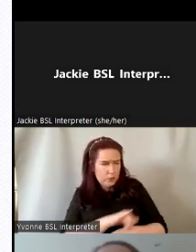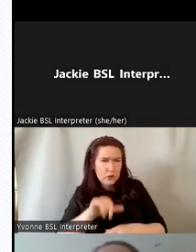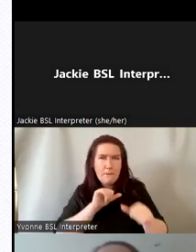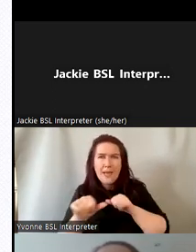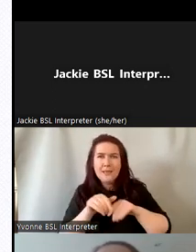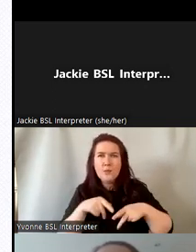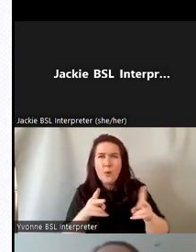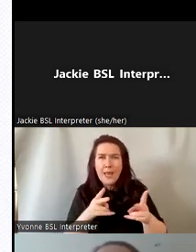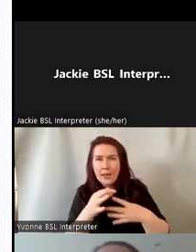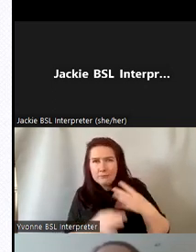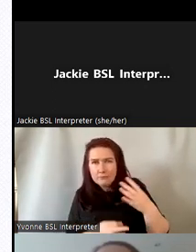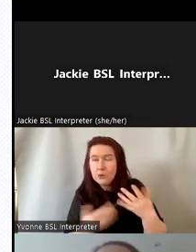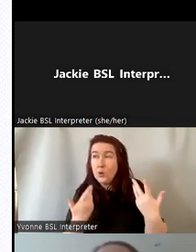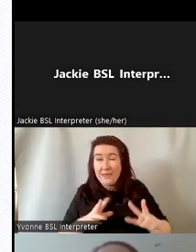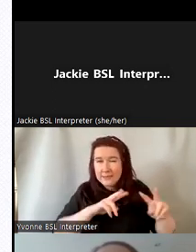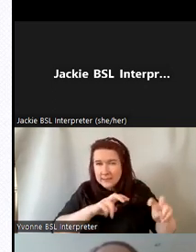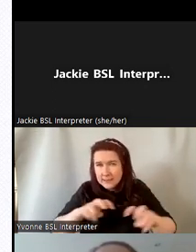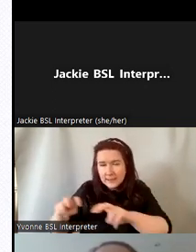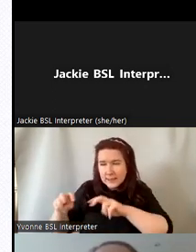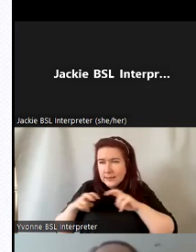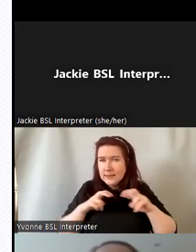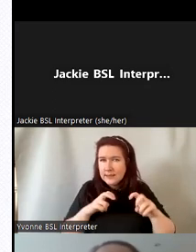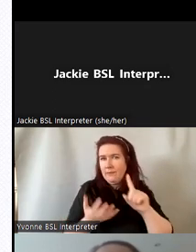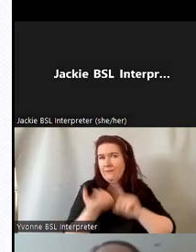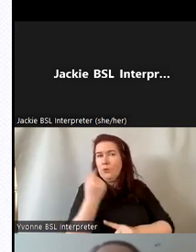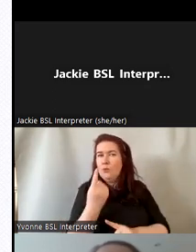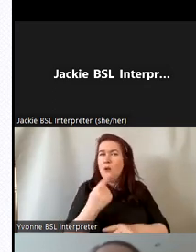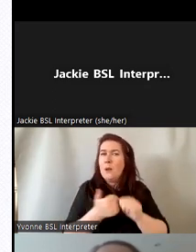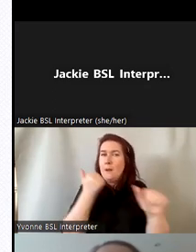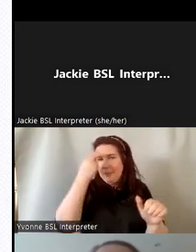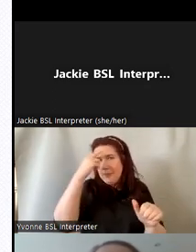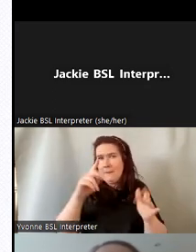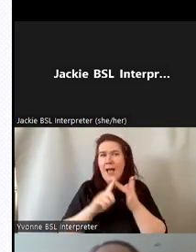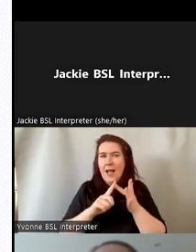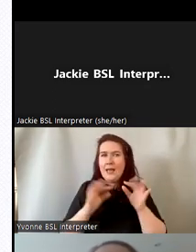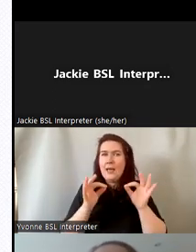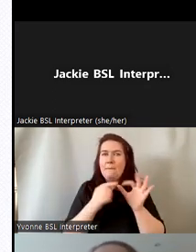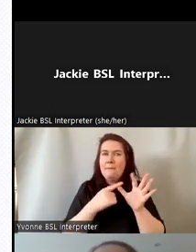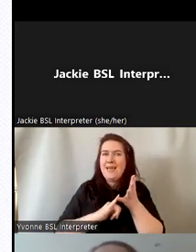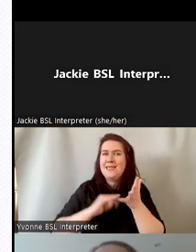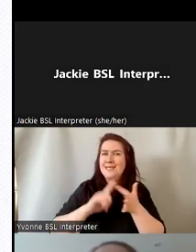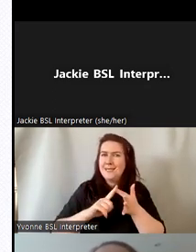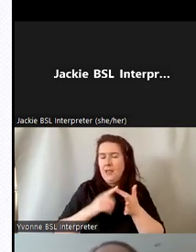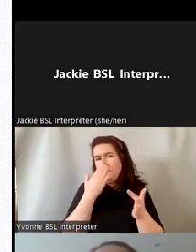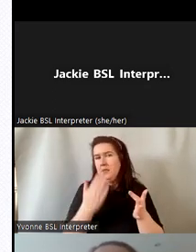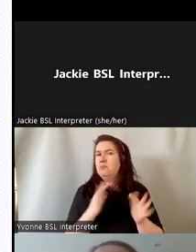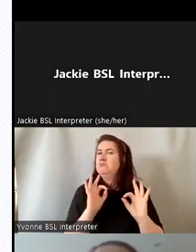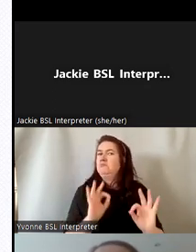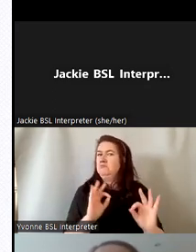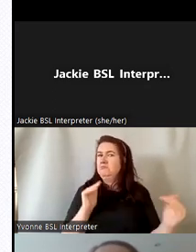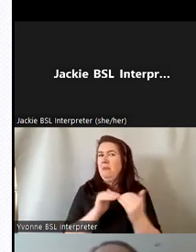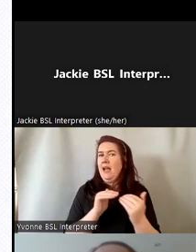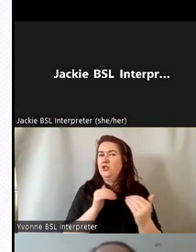after detailed research we identified a company called ibase as the most compatible with our existing